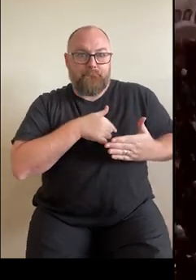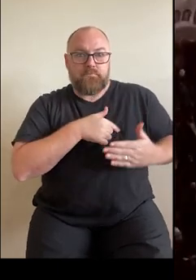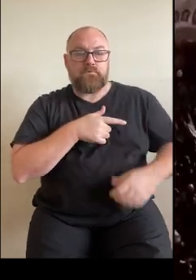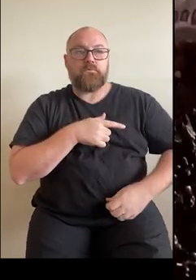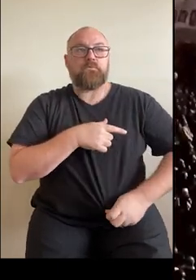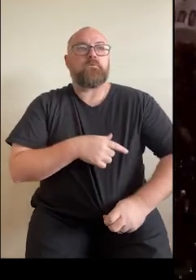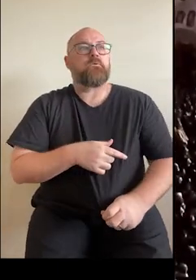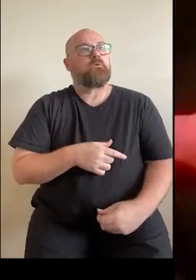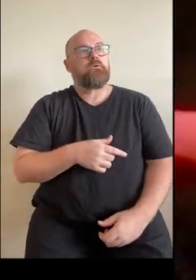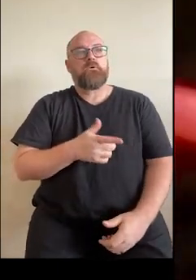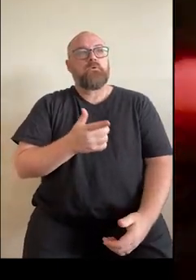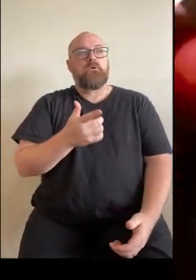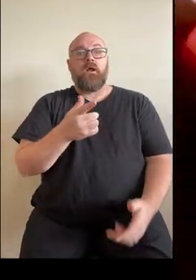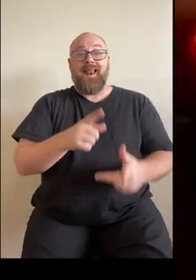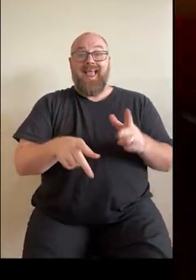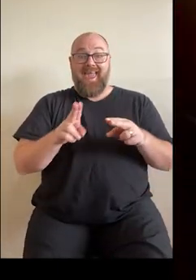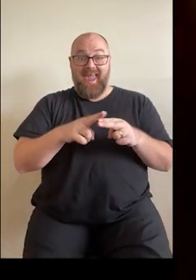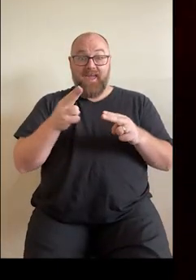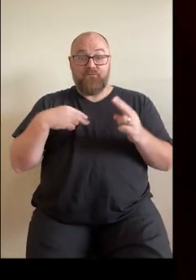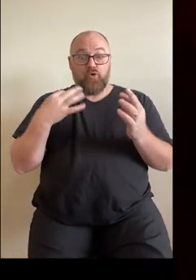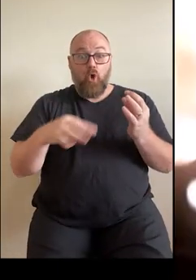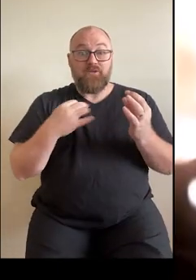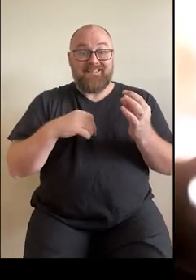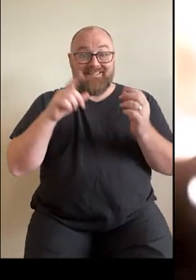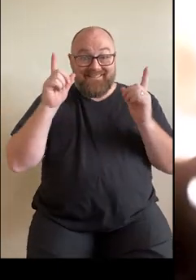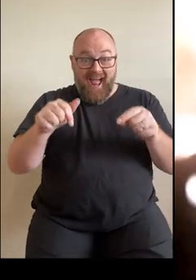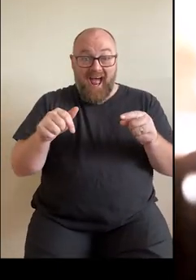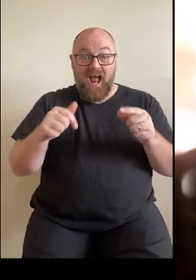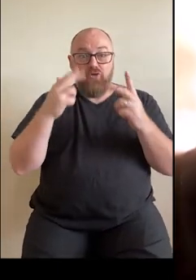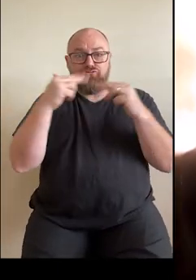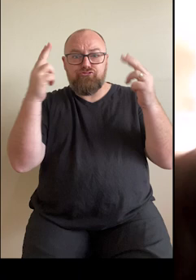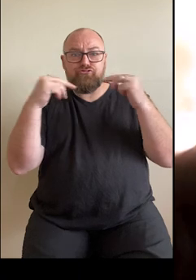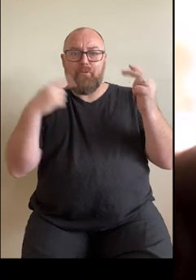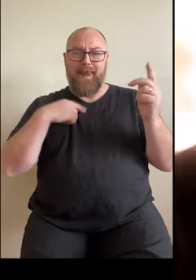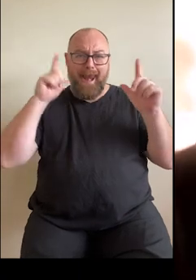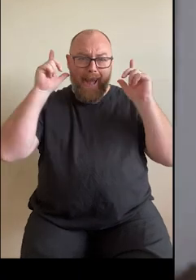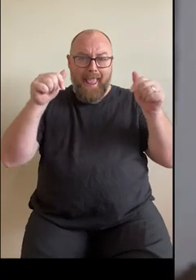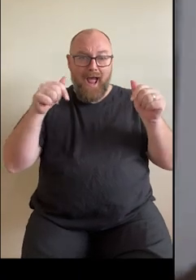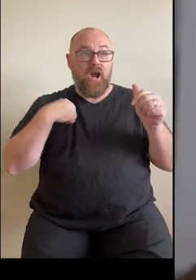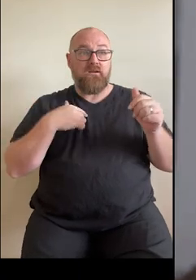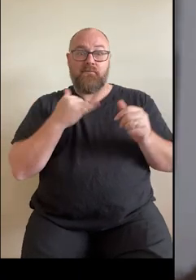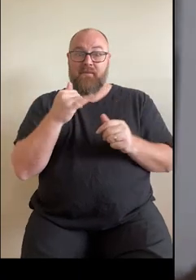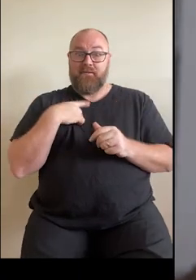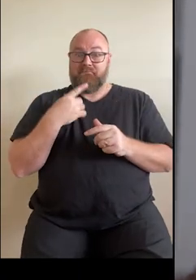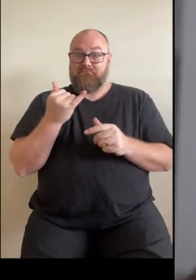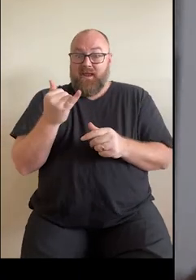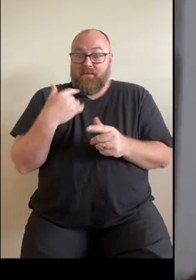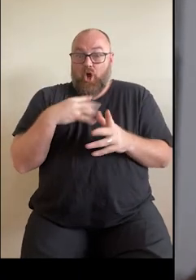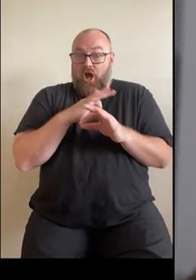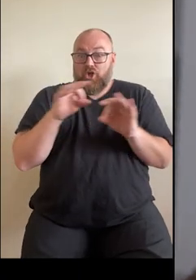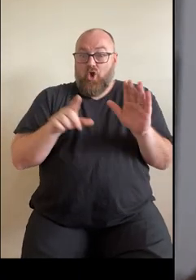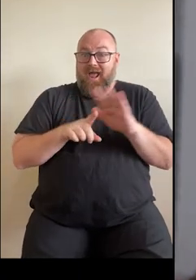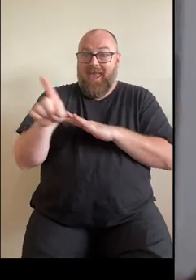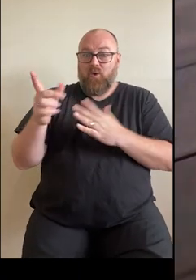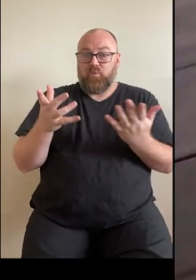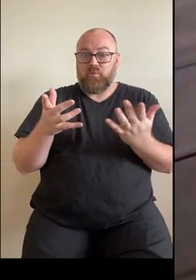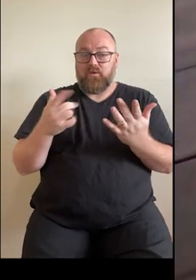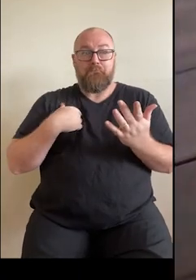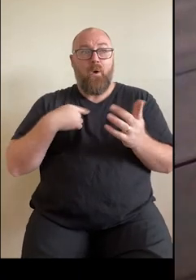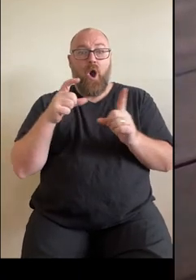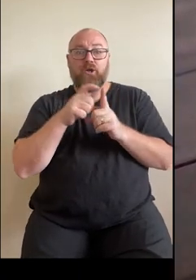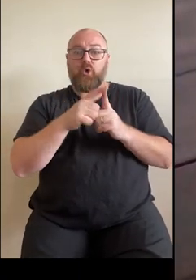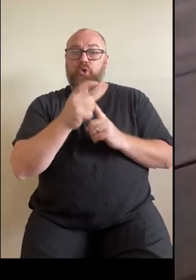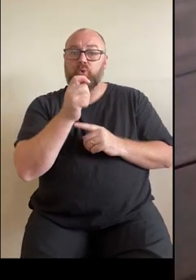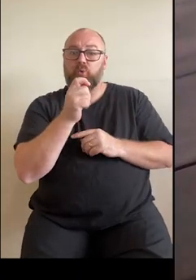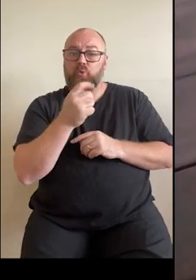Had it been when the concert had started and we were right up the front I don't know whether I would have got out in time. My daughter was about to turn 18.